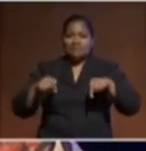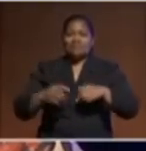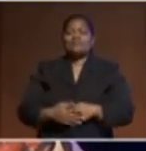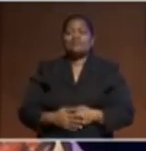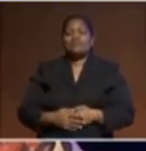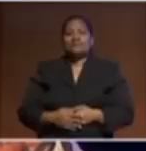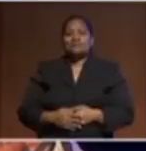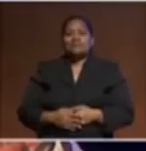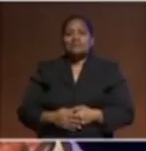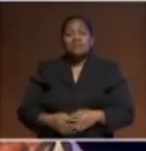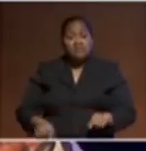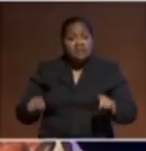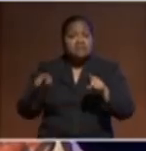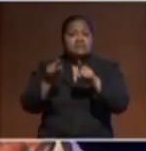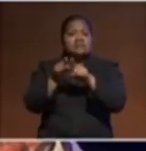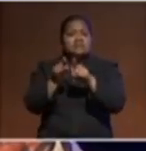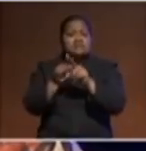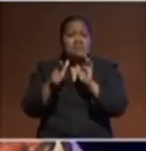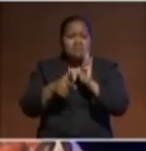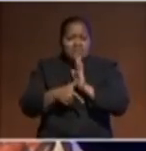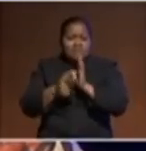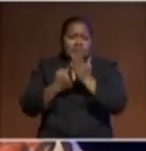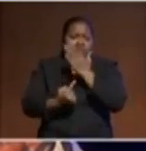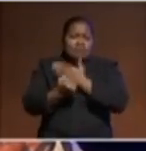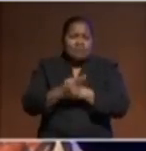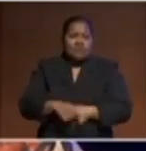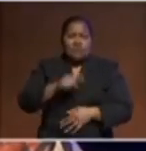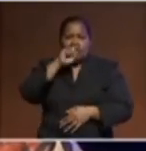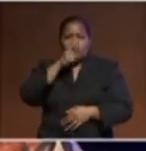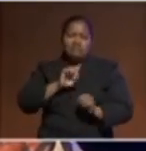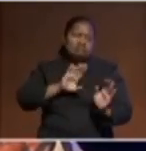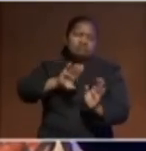At the same time, however, we cannot ignore the state of our world today.